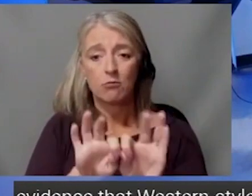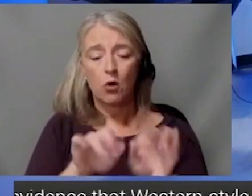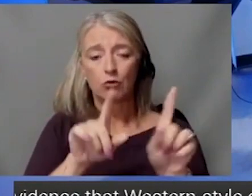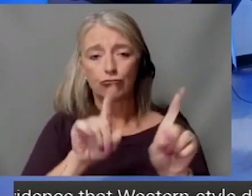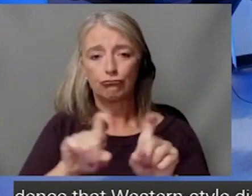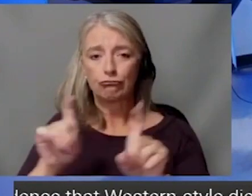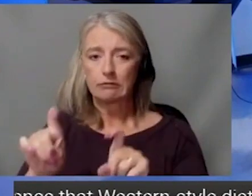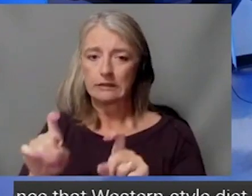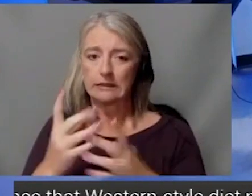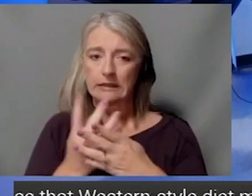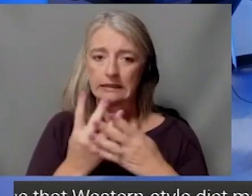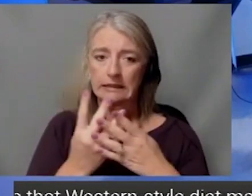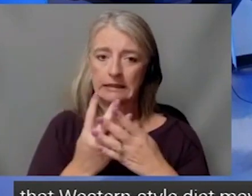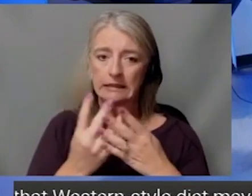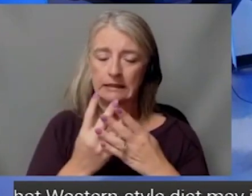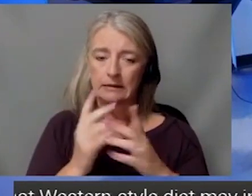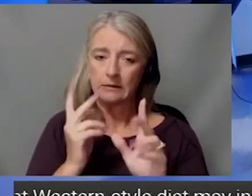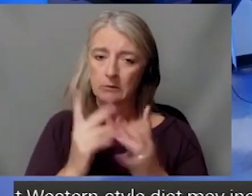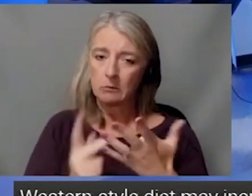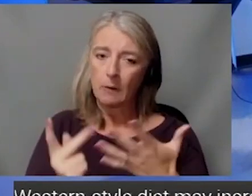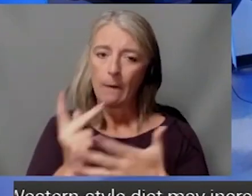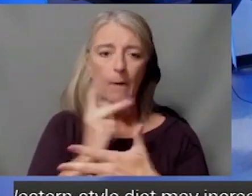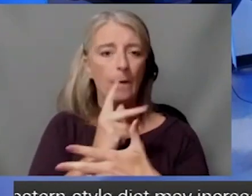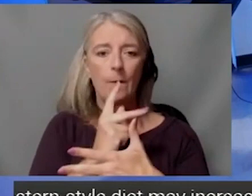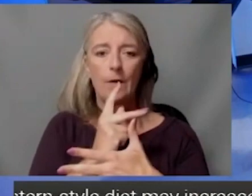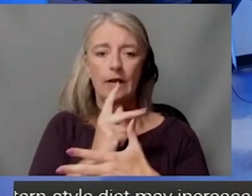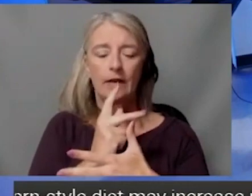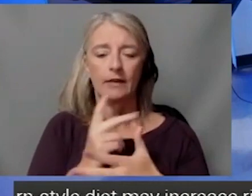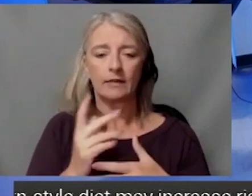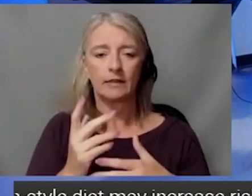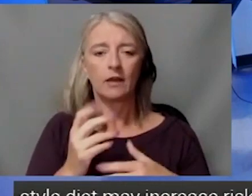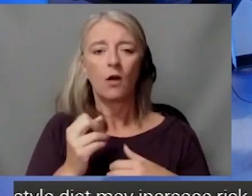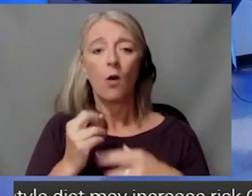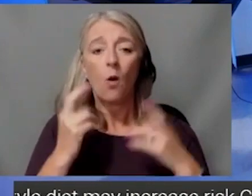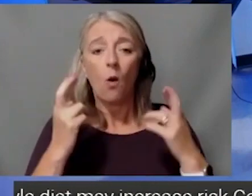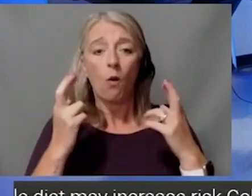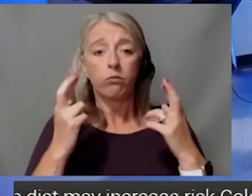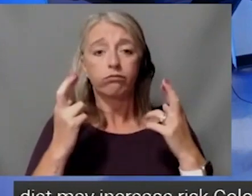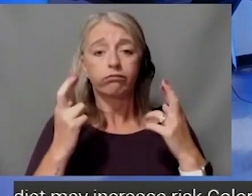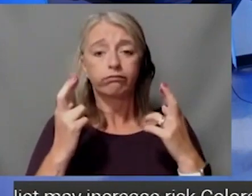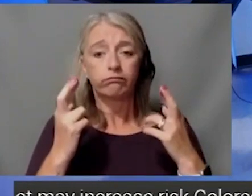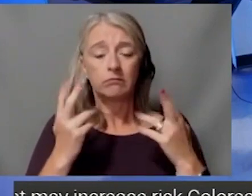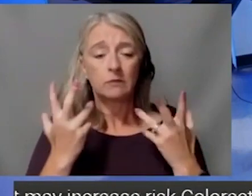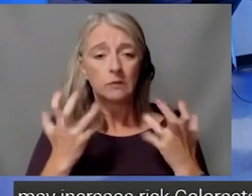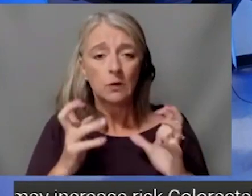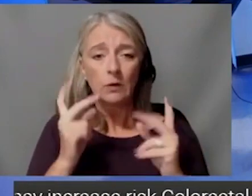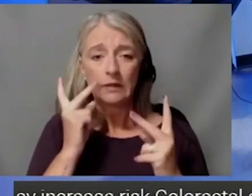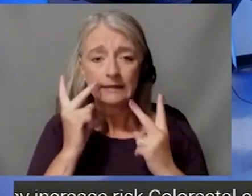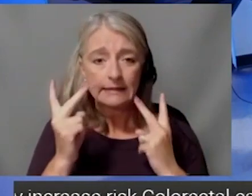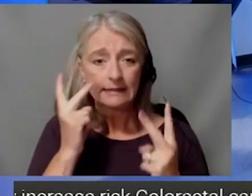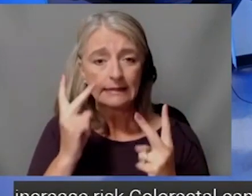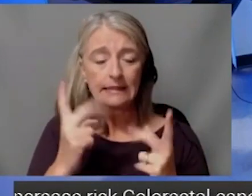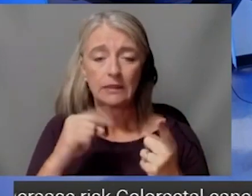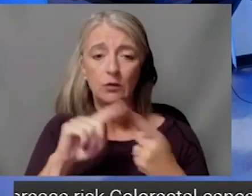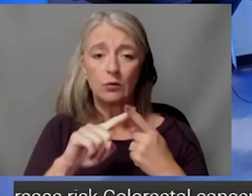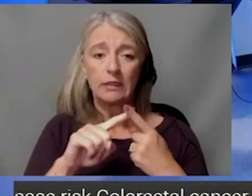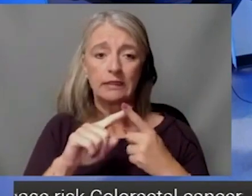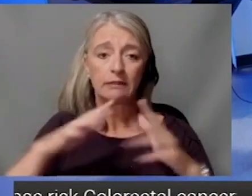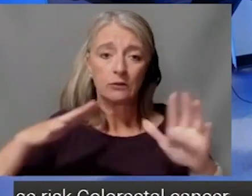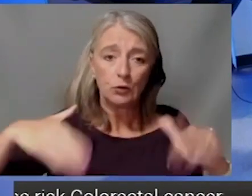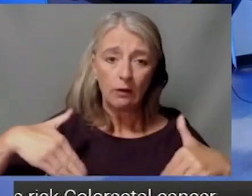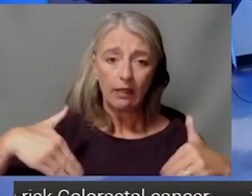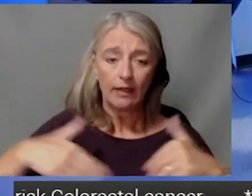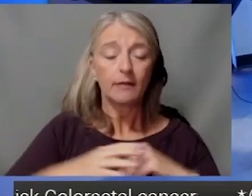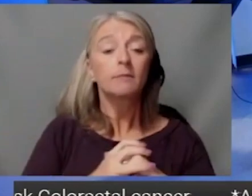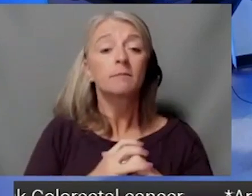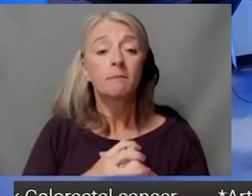one off the top because we hope to not have to see people at this stage in their cancer care. So Jeff, we've been talking